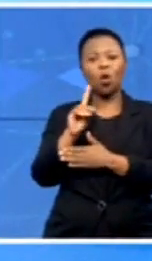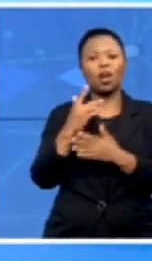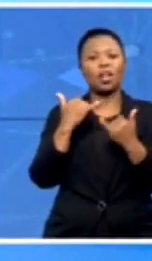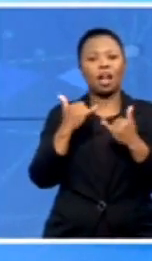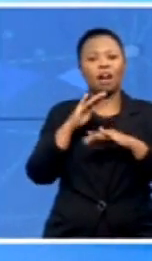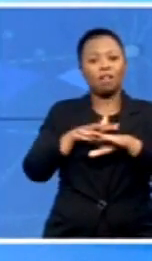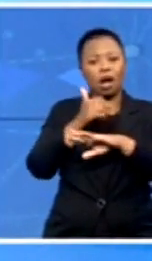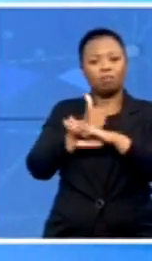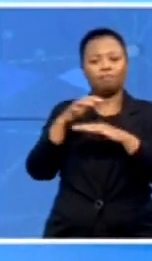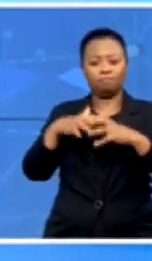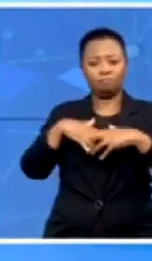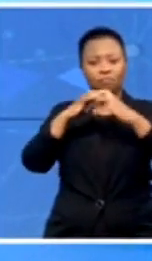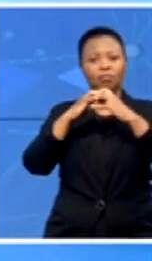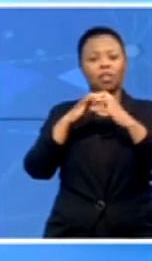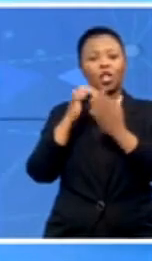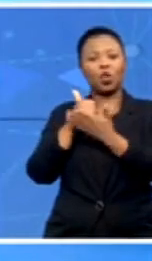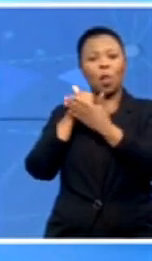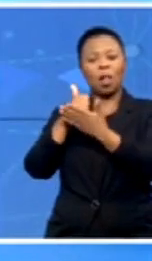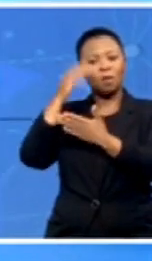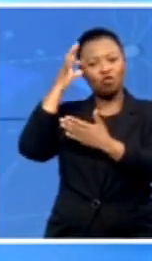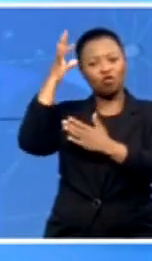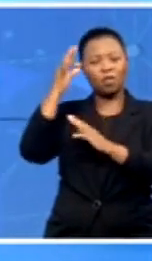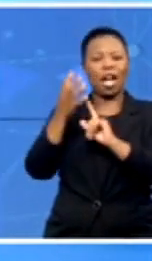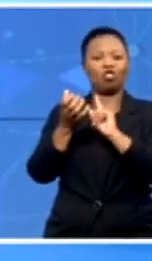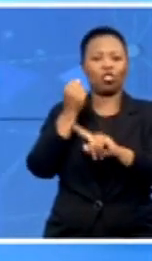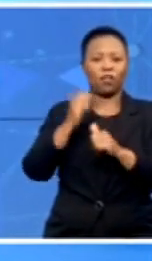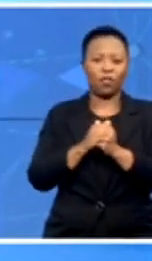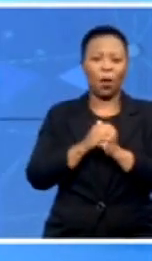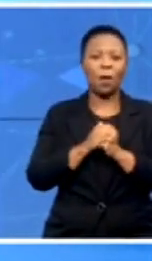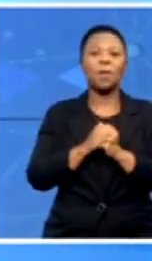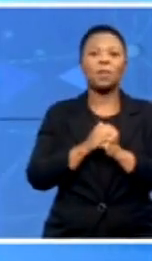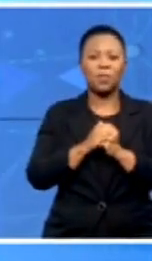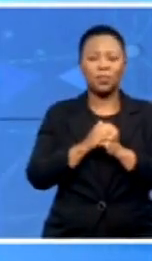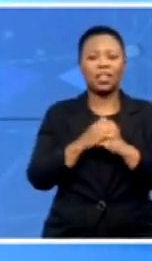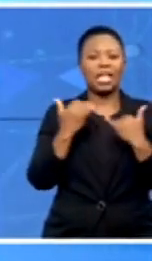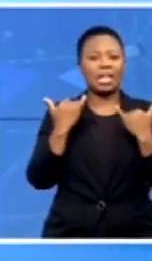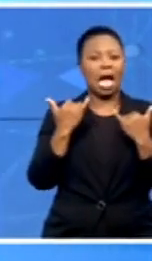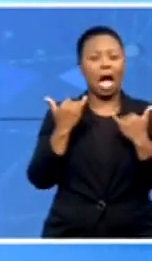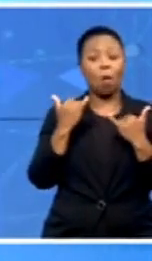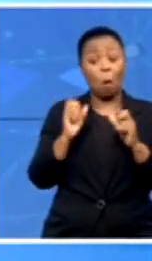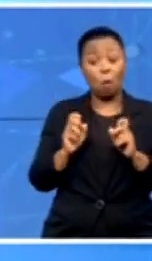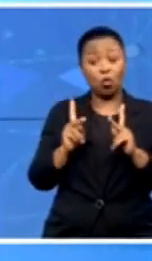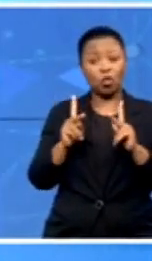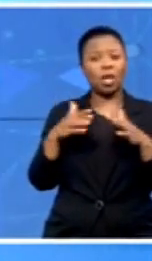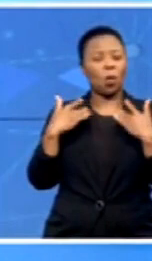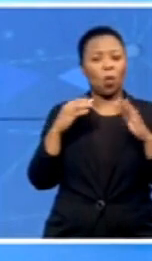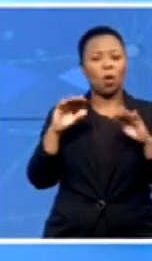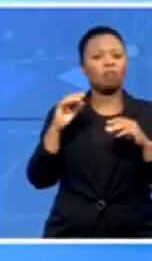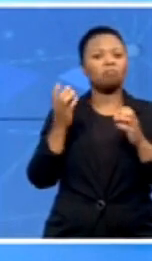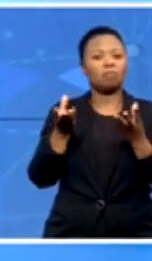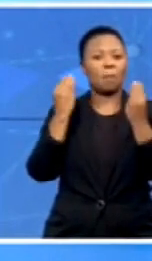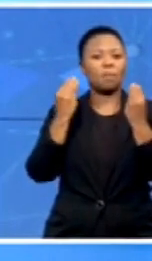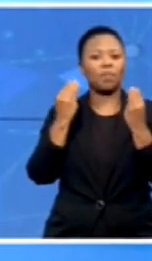her dreams. The funds will go towards a once-in-a-lifetime opportunity to go on an academic tour to the United States.